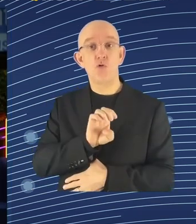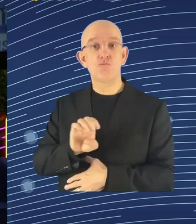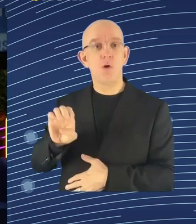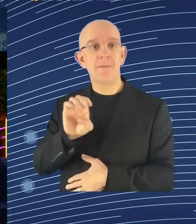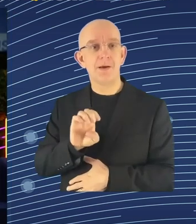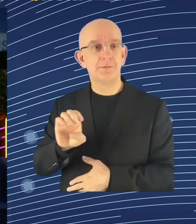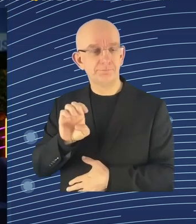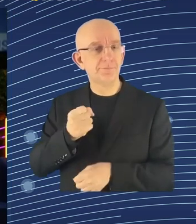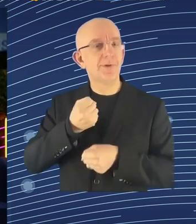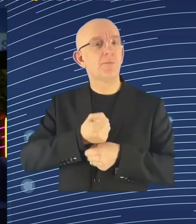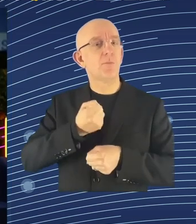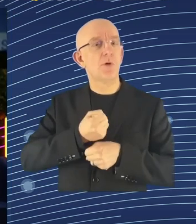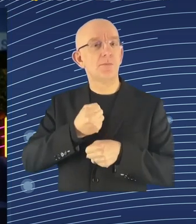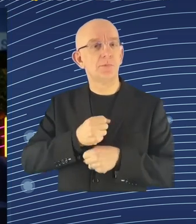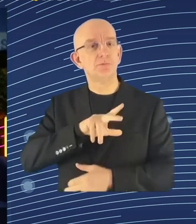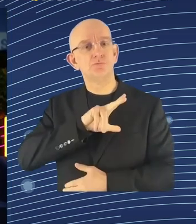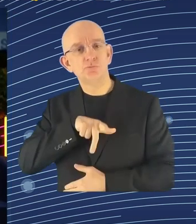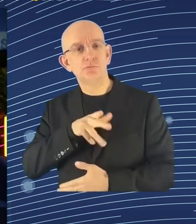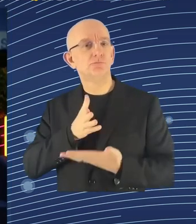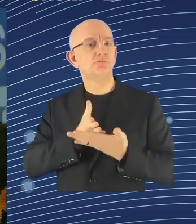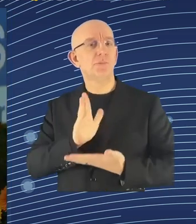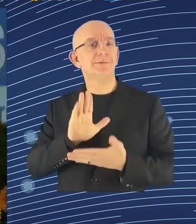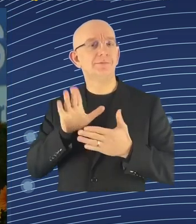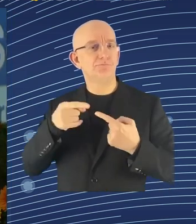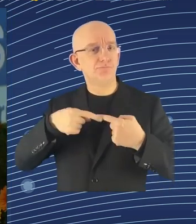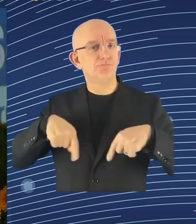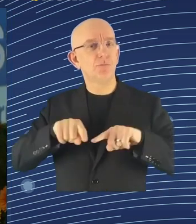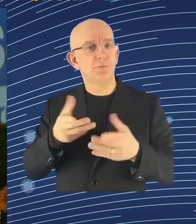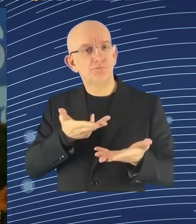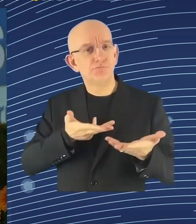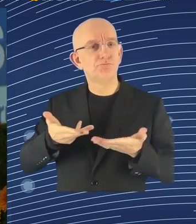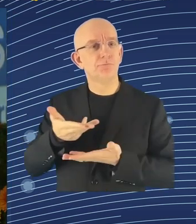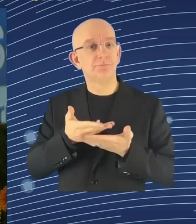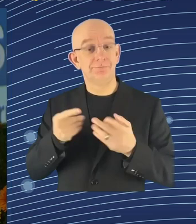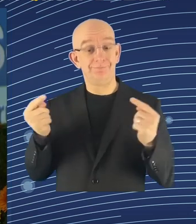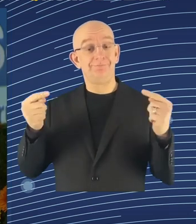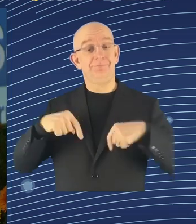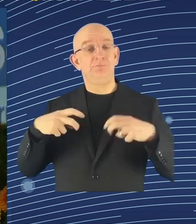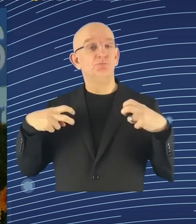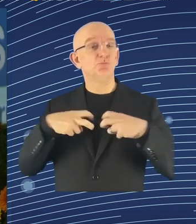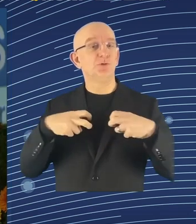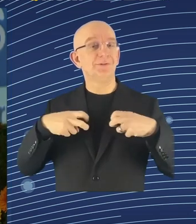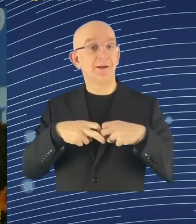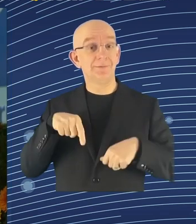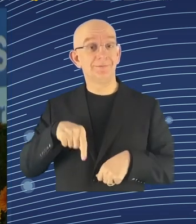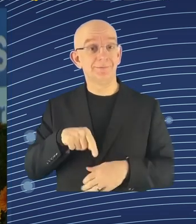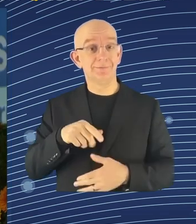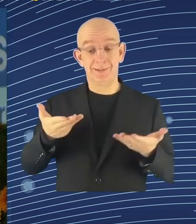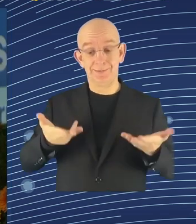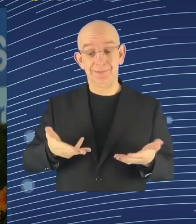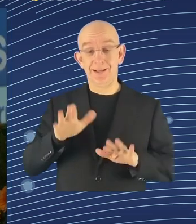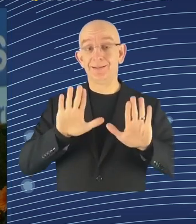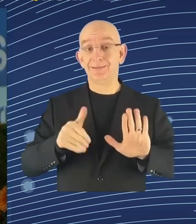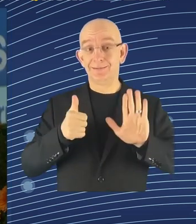17th of November in Brussels, here in the GAAG, and also online. Now, this is the second forum already organized by the European